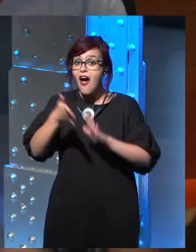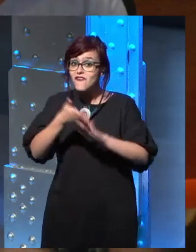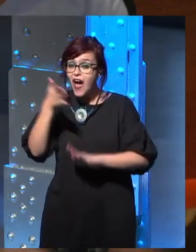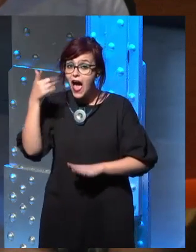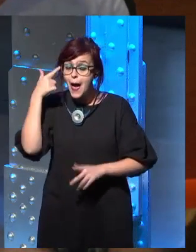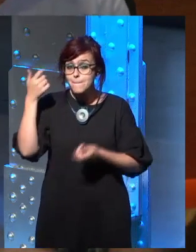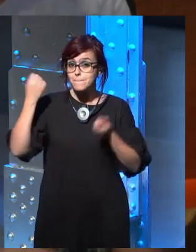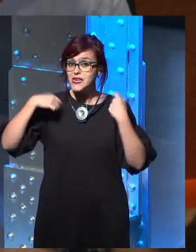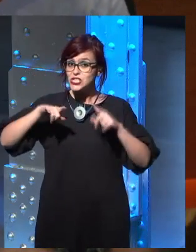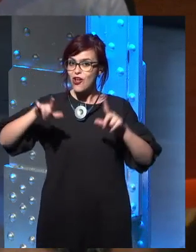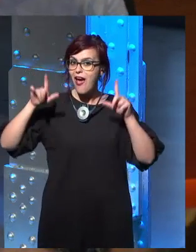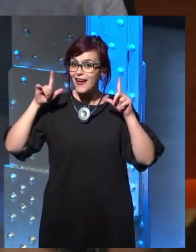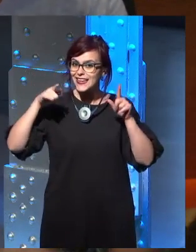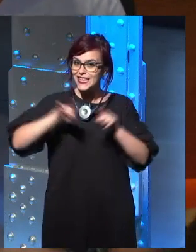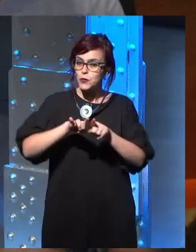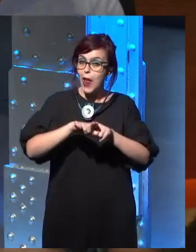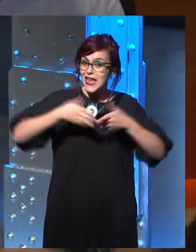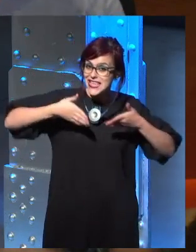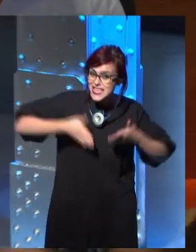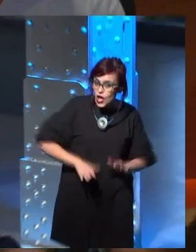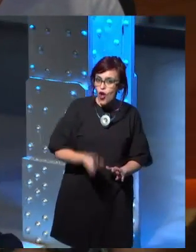he's just a fake prince, because...